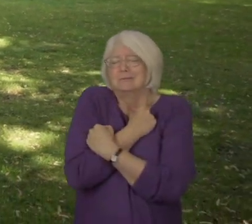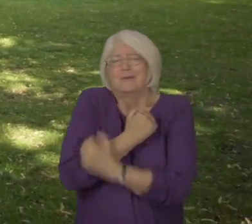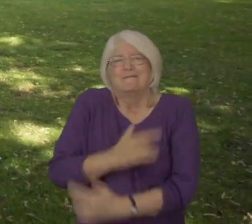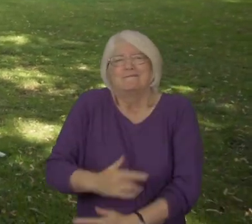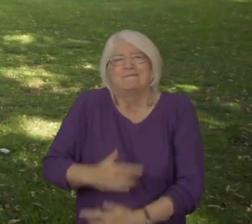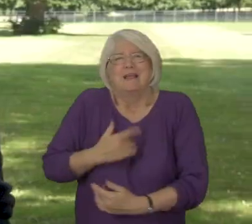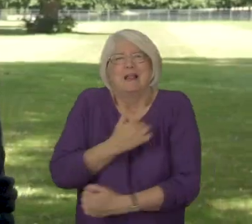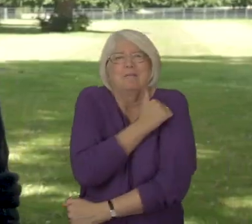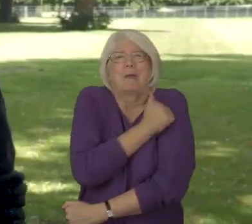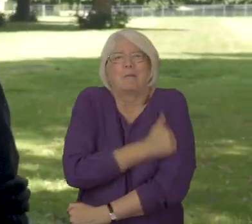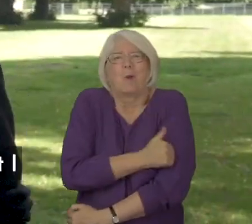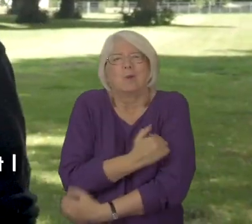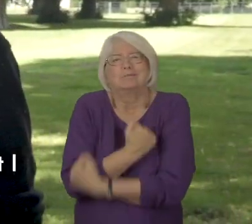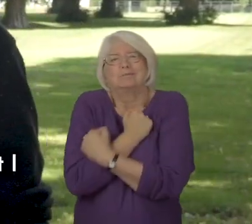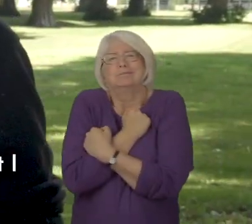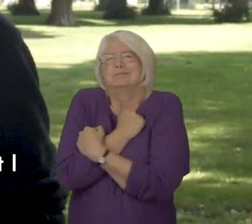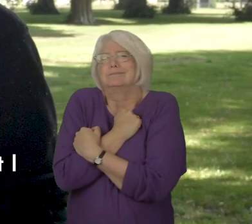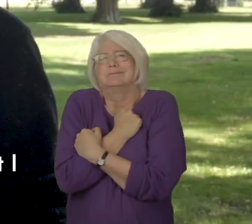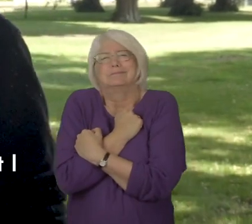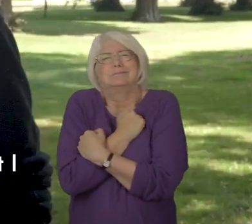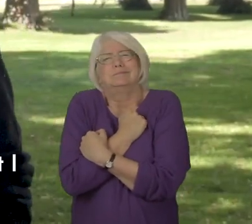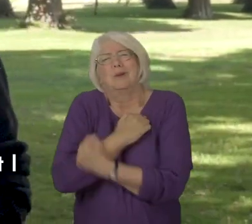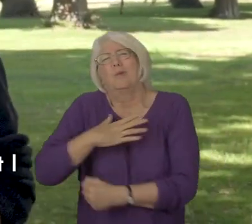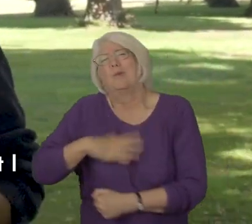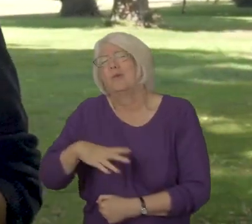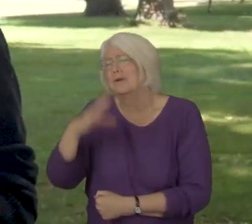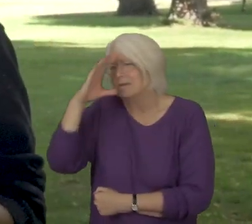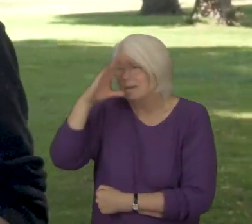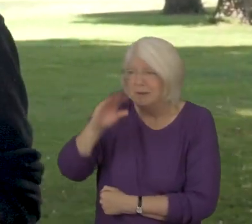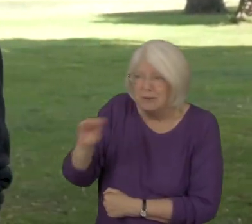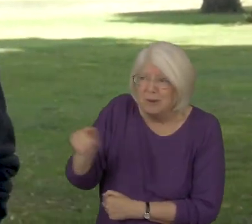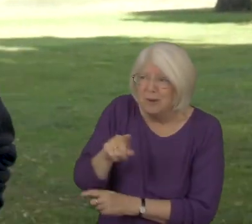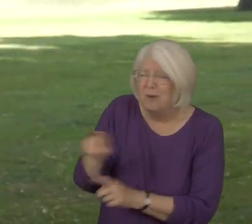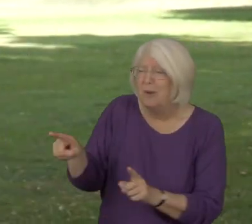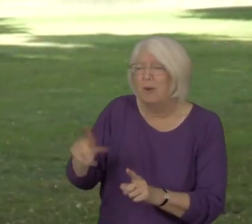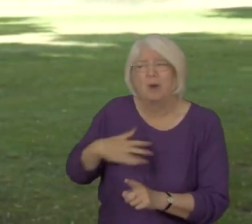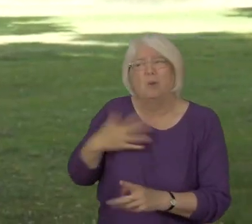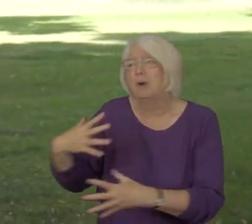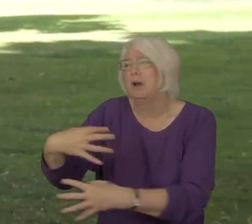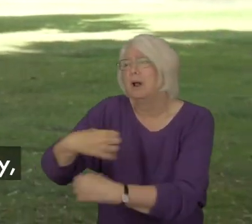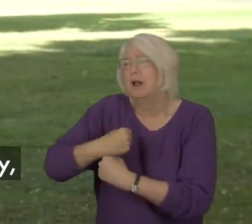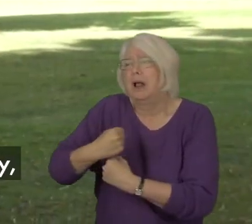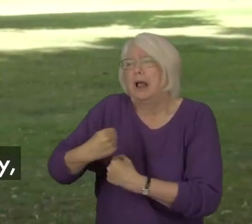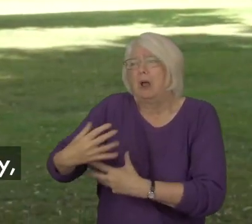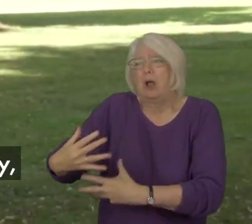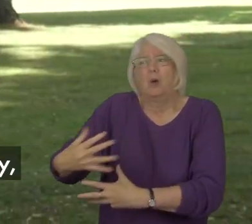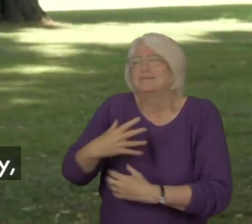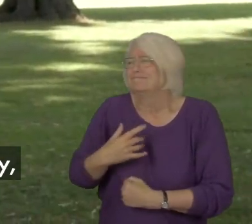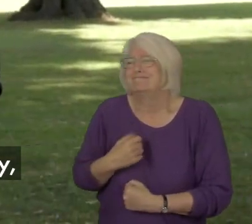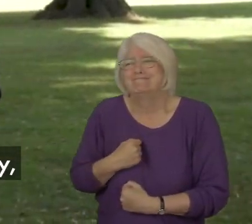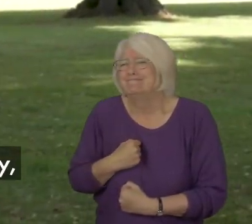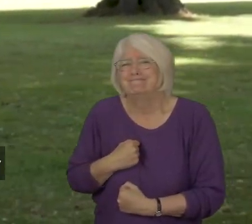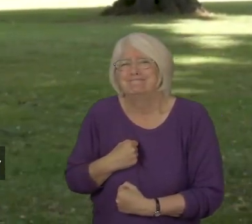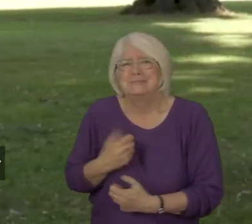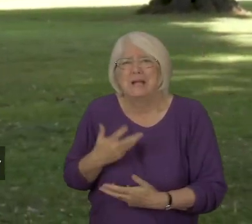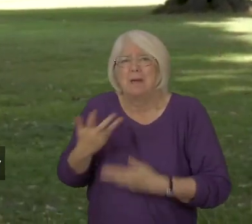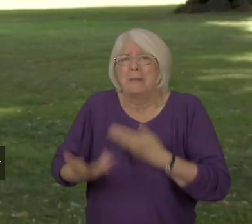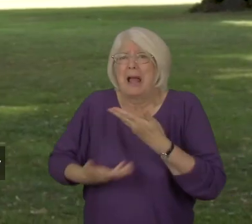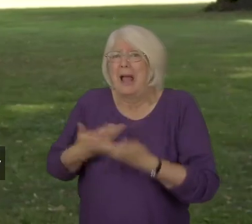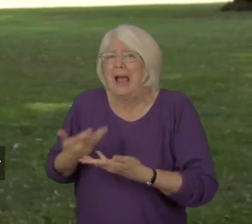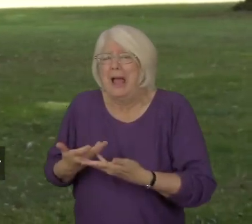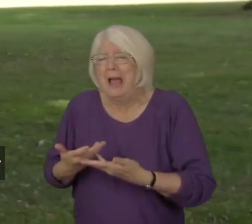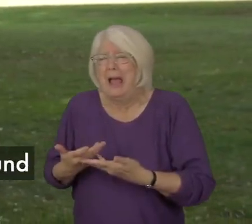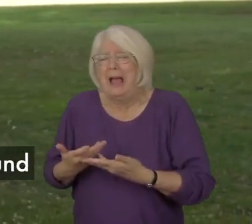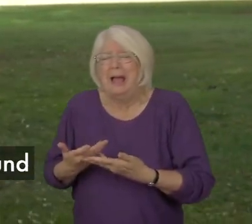my very bones. How I long to let you know that I won't want to let you go. There will be so much left to say yet still